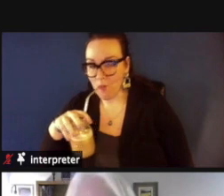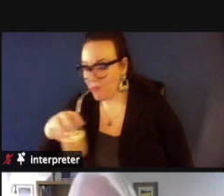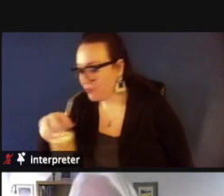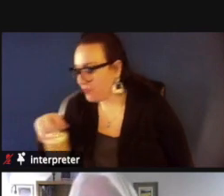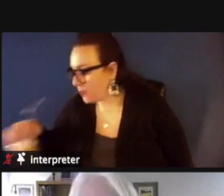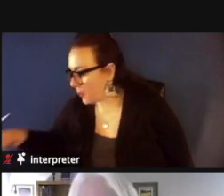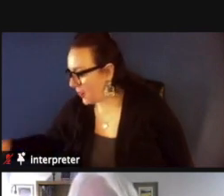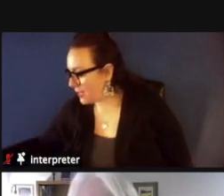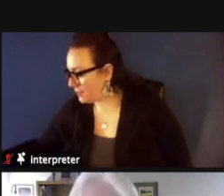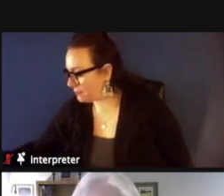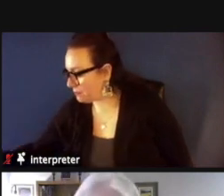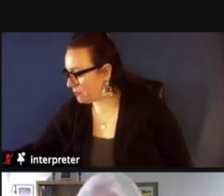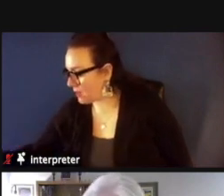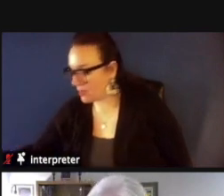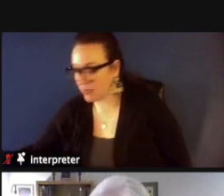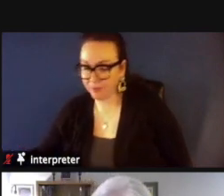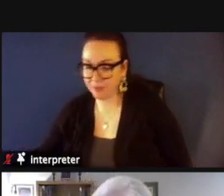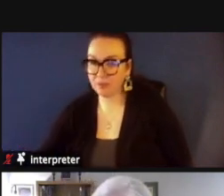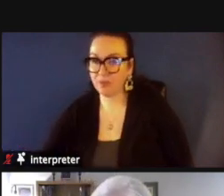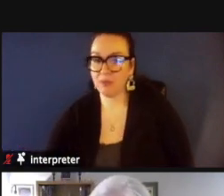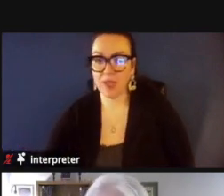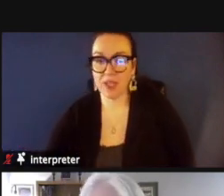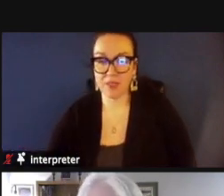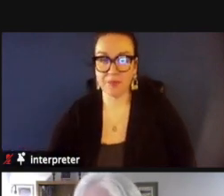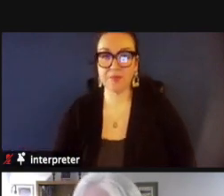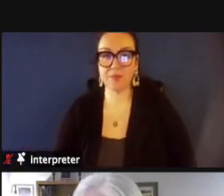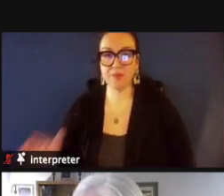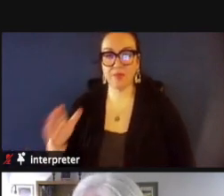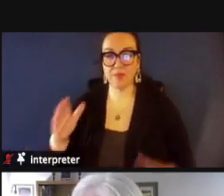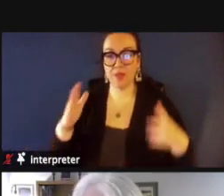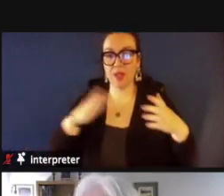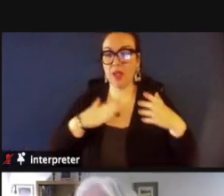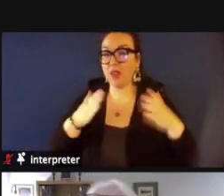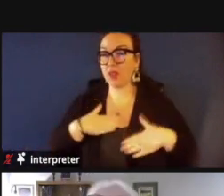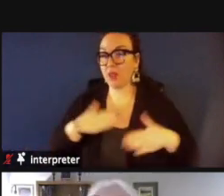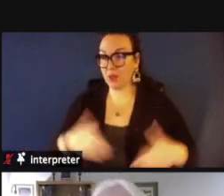okay the human family by maya angelou